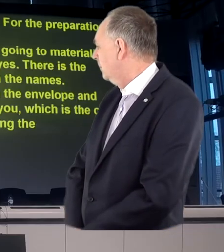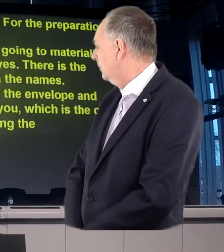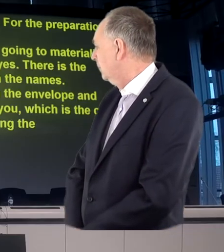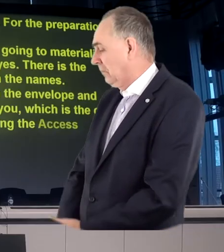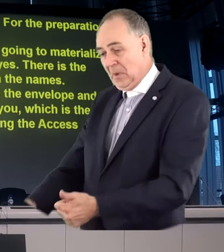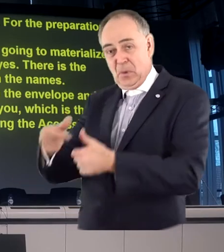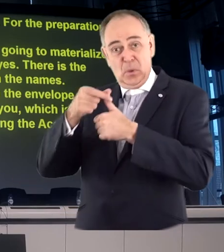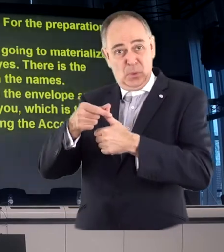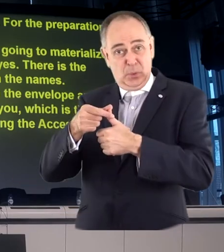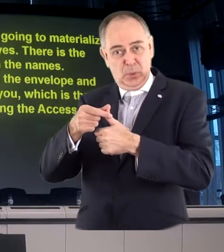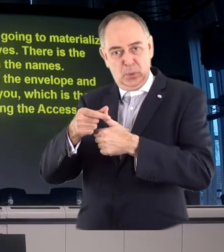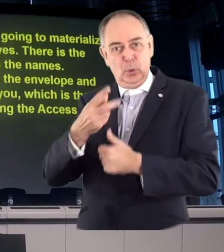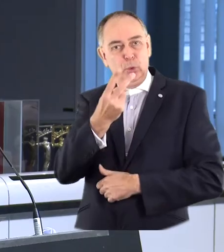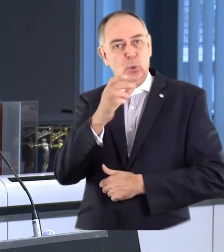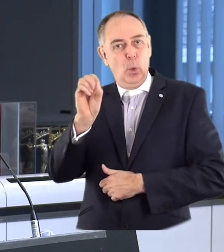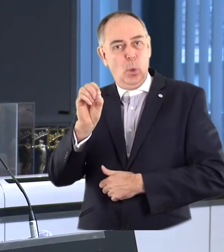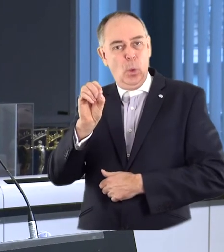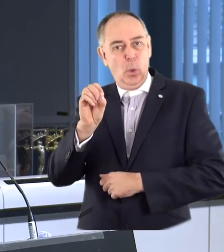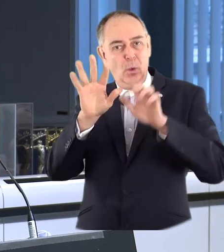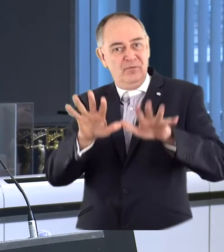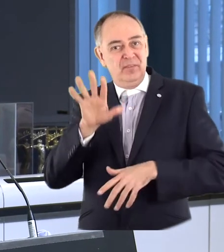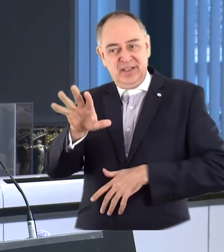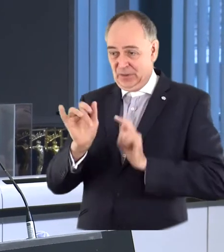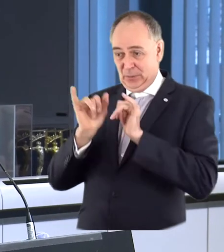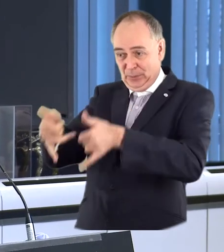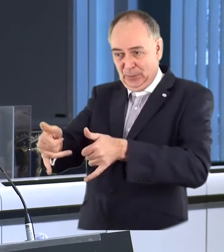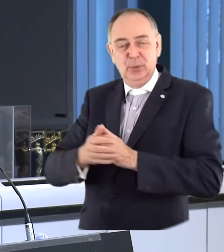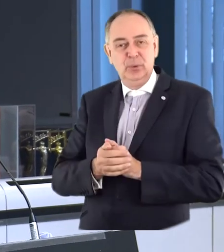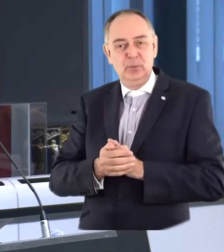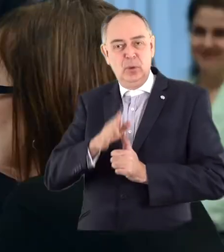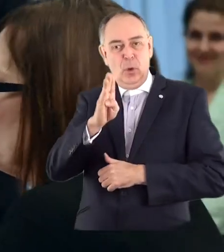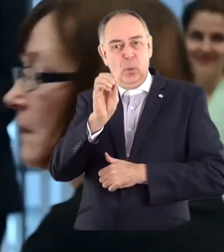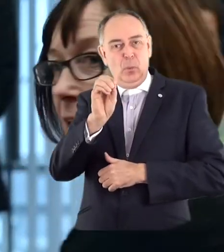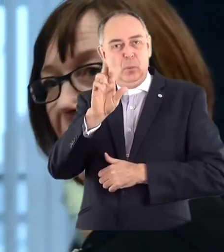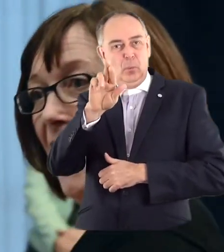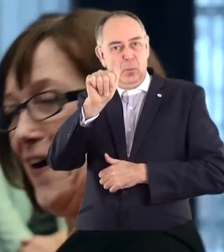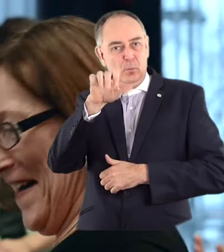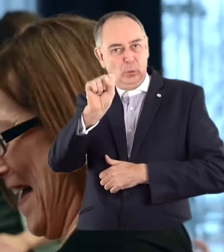So the winner of the Access City Award for 2015 is Boros.